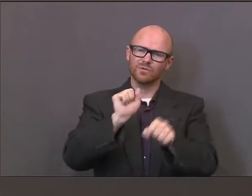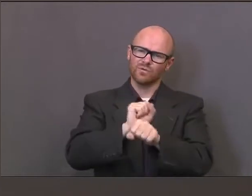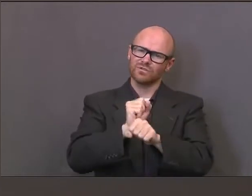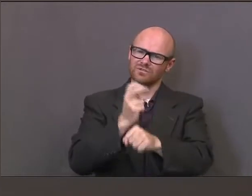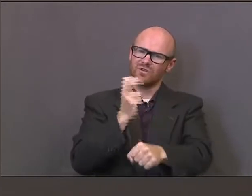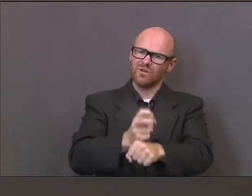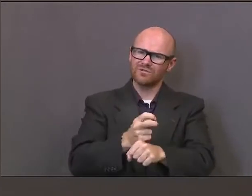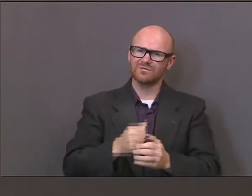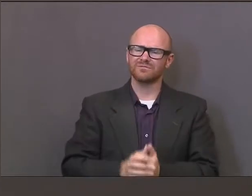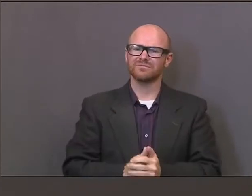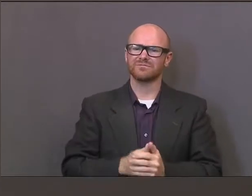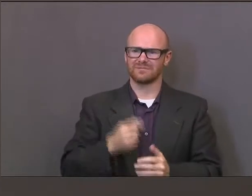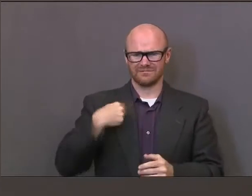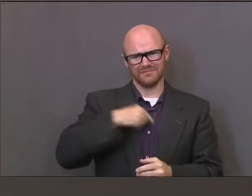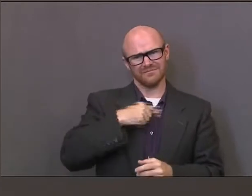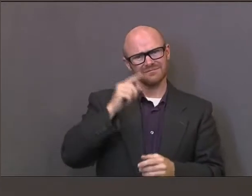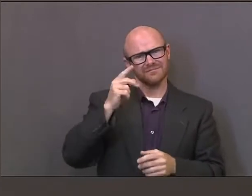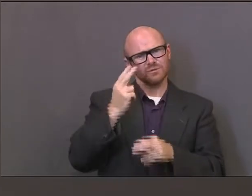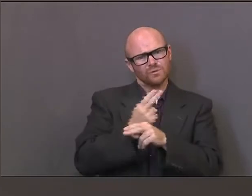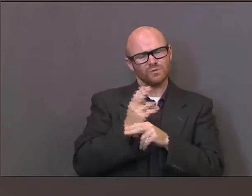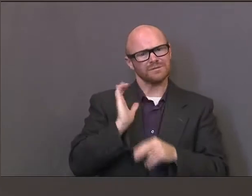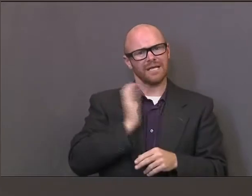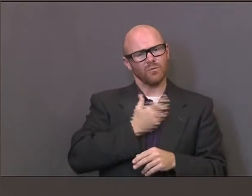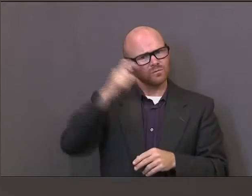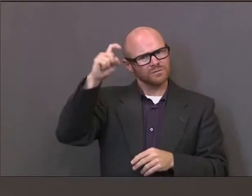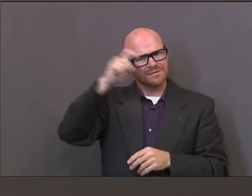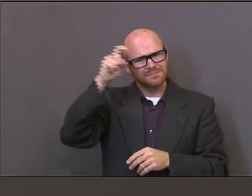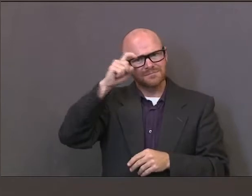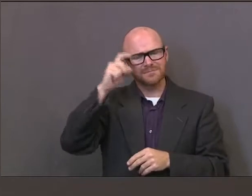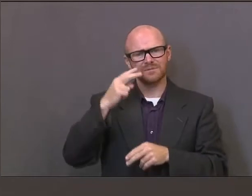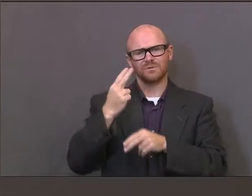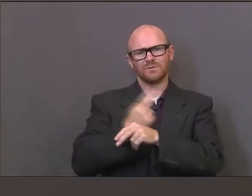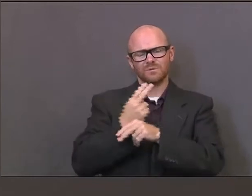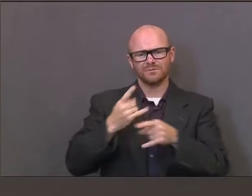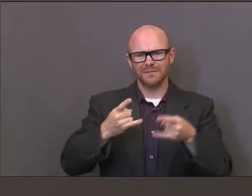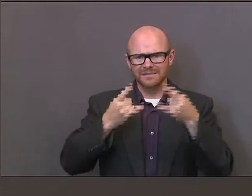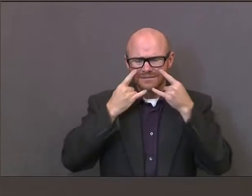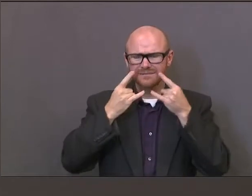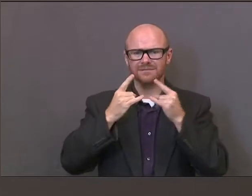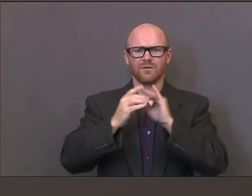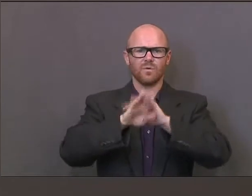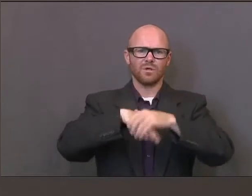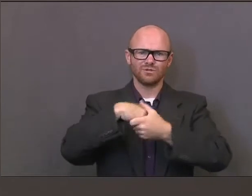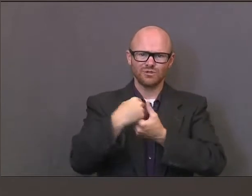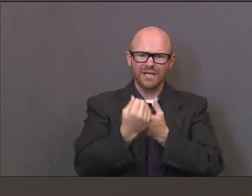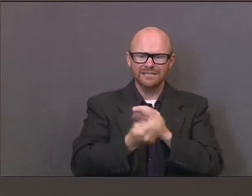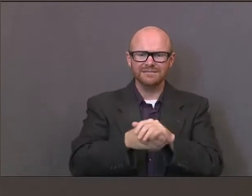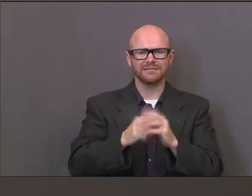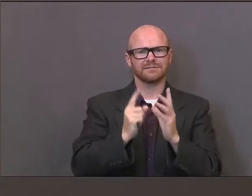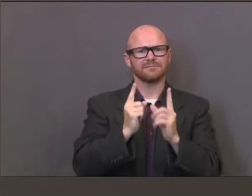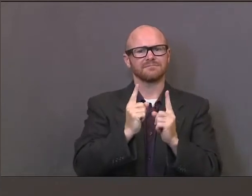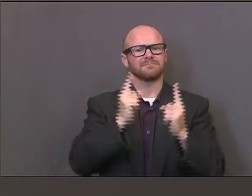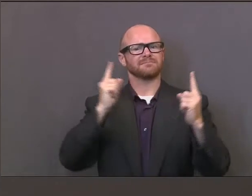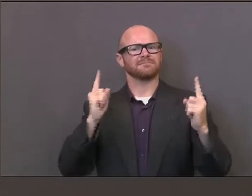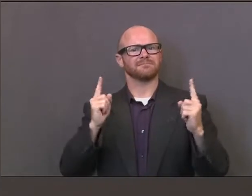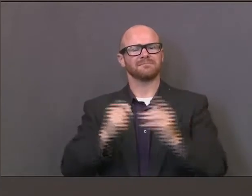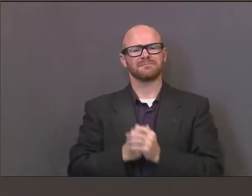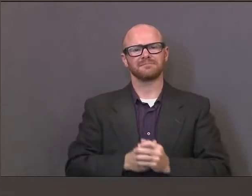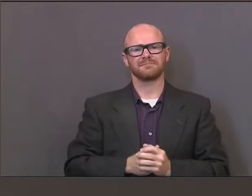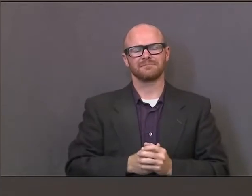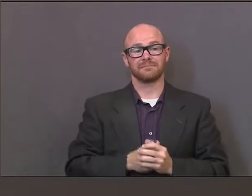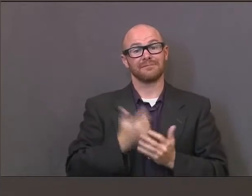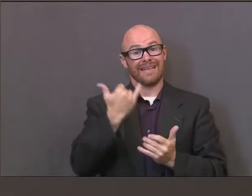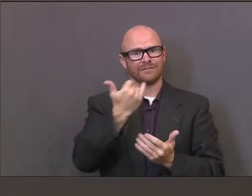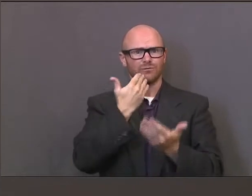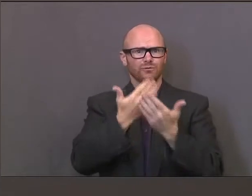things that we know are common sense and will help us slow the spread of the virus. So, with that, as a reminder for